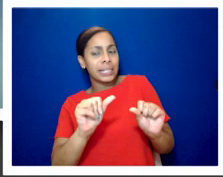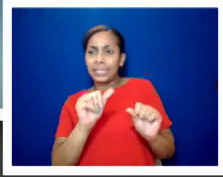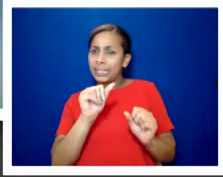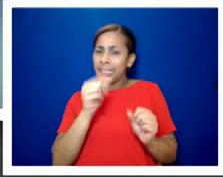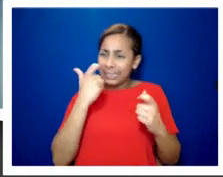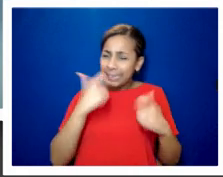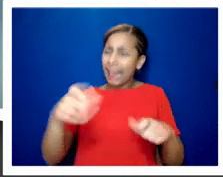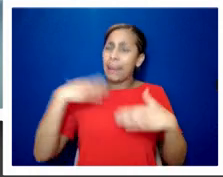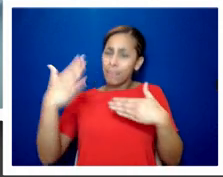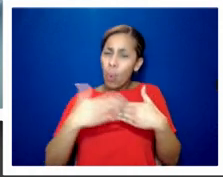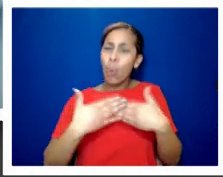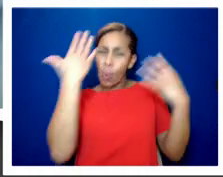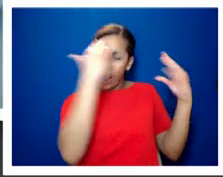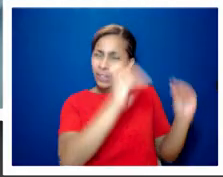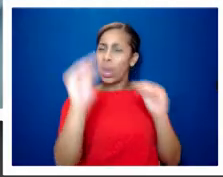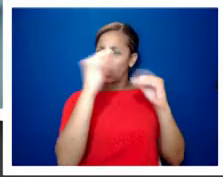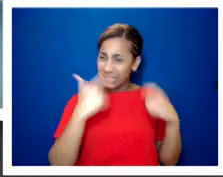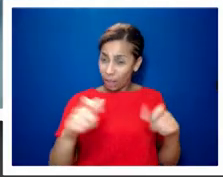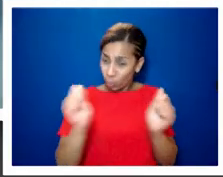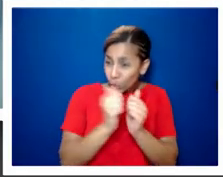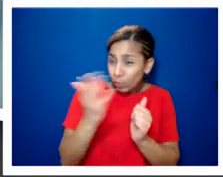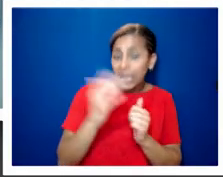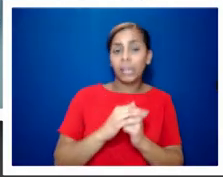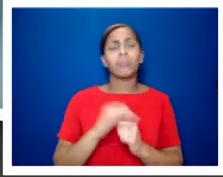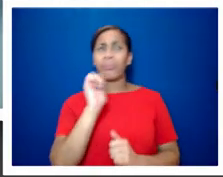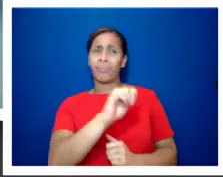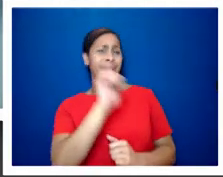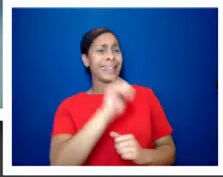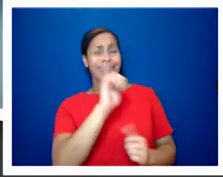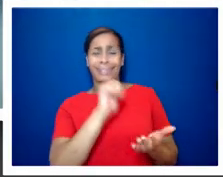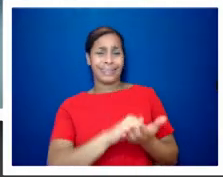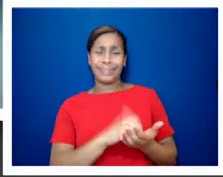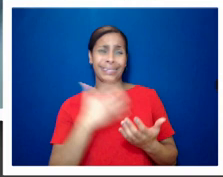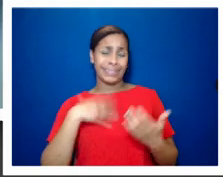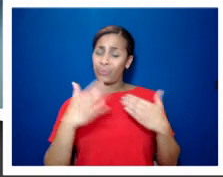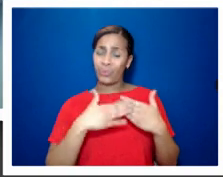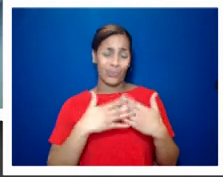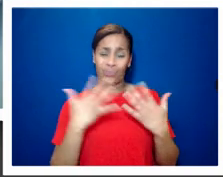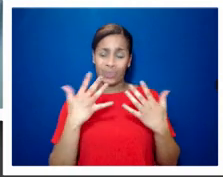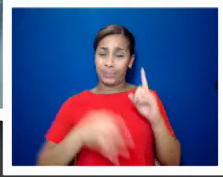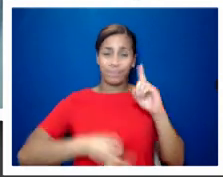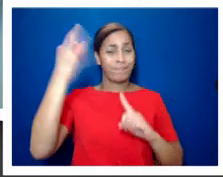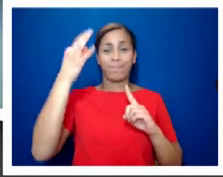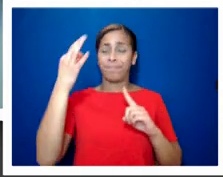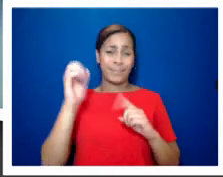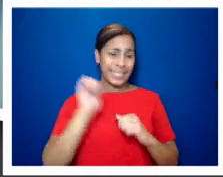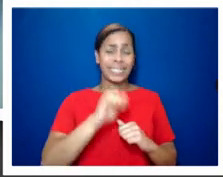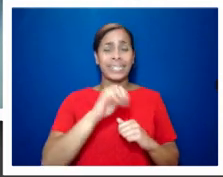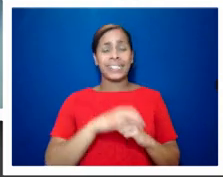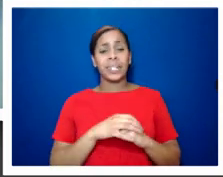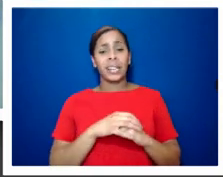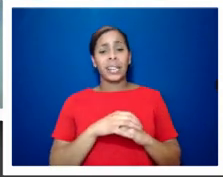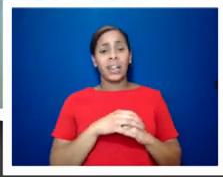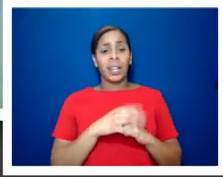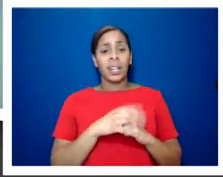quite a way to go an enormous way to go yeah when when i when i was initially researching about and you i'm you kind of look